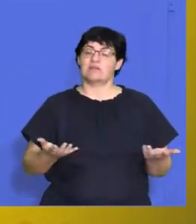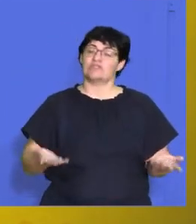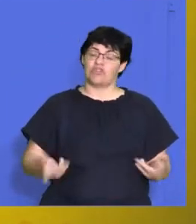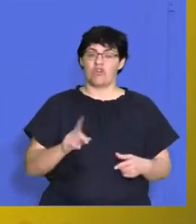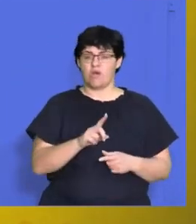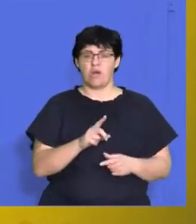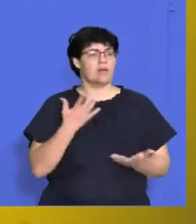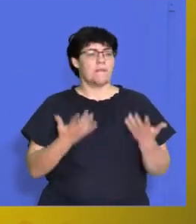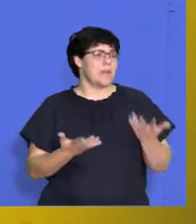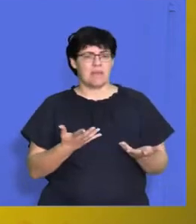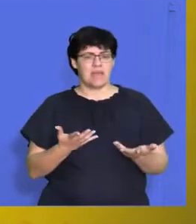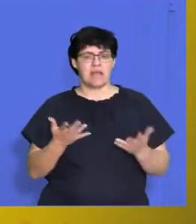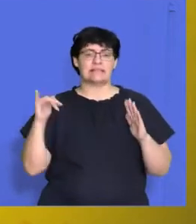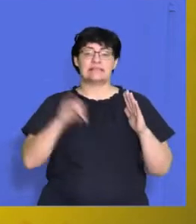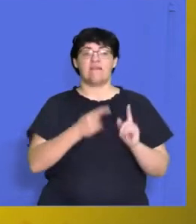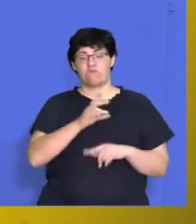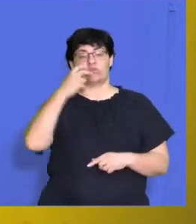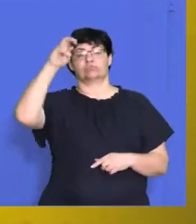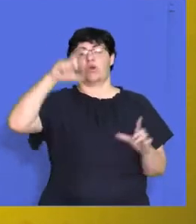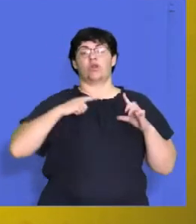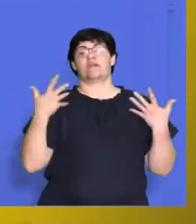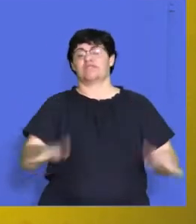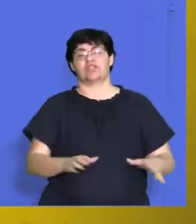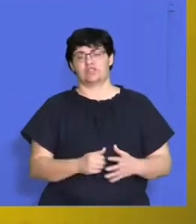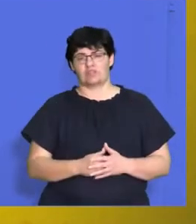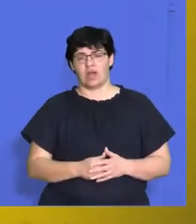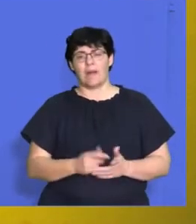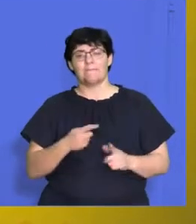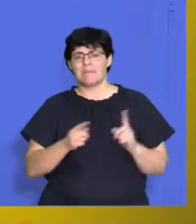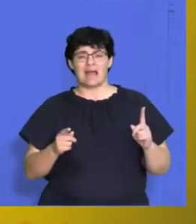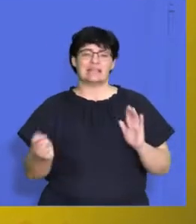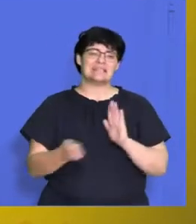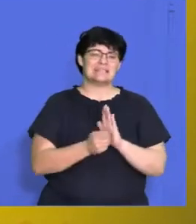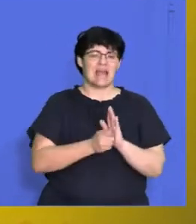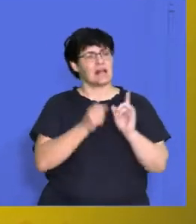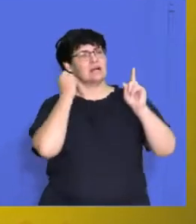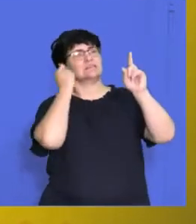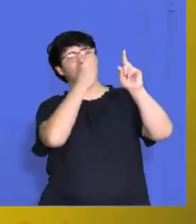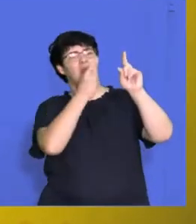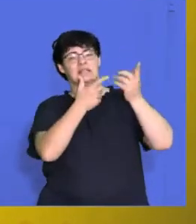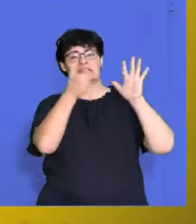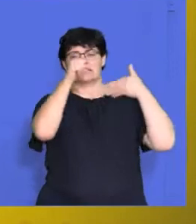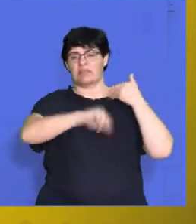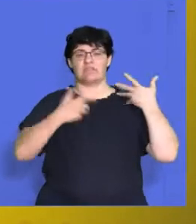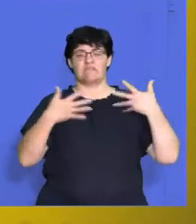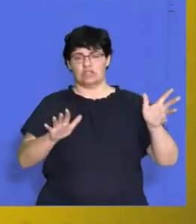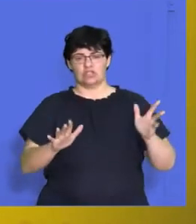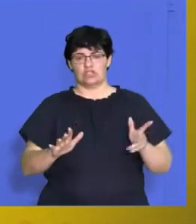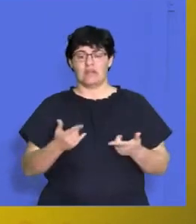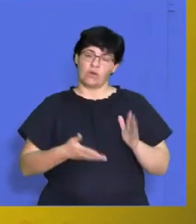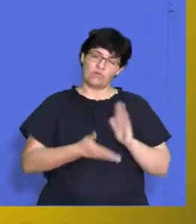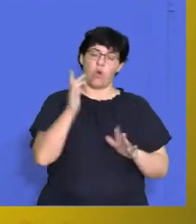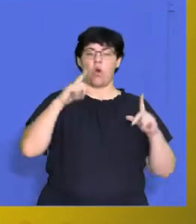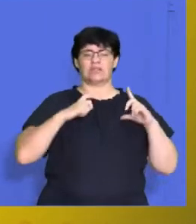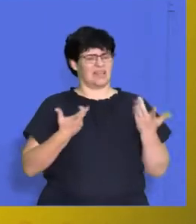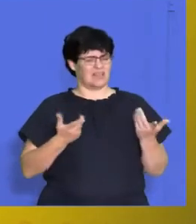They might just be staying there for that. So they might have got their sales target within six months and then afterwards they're